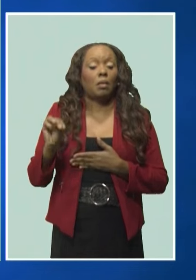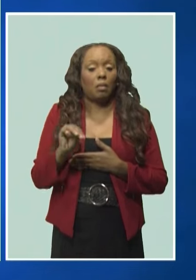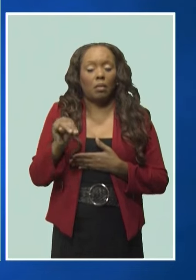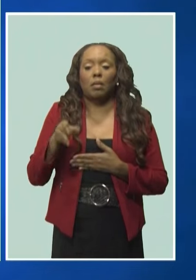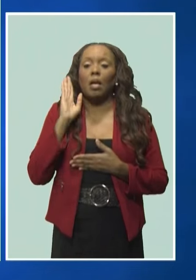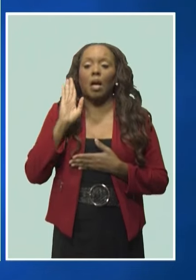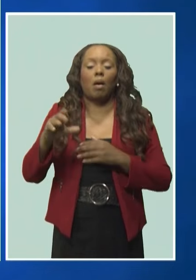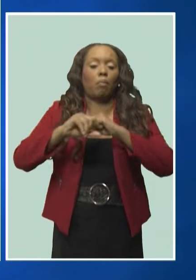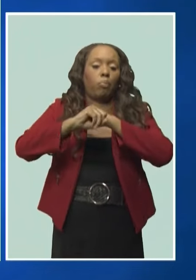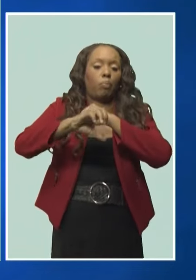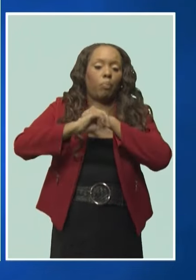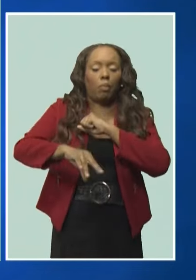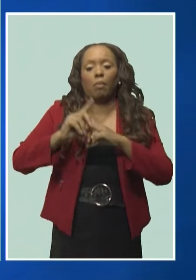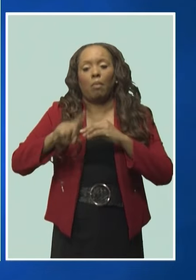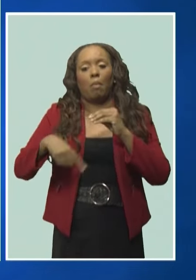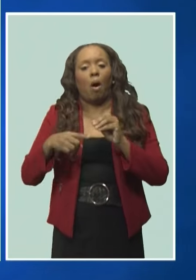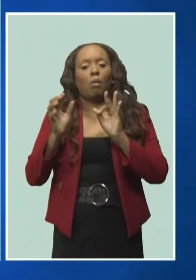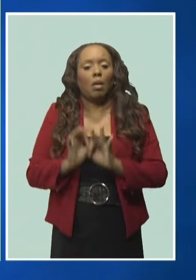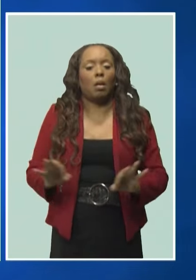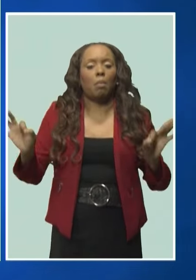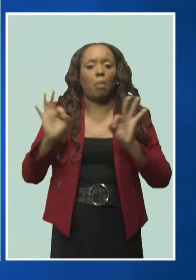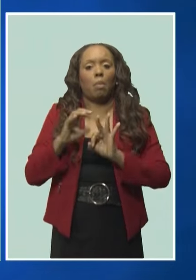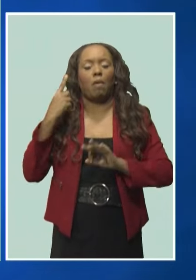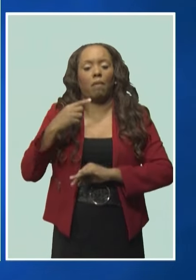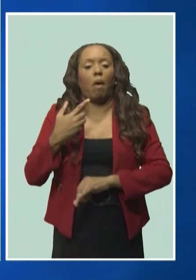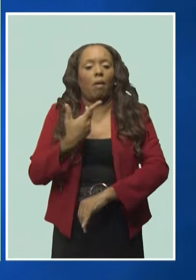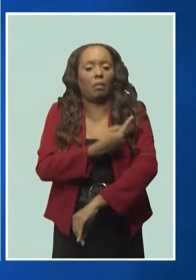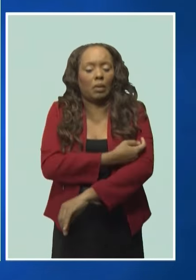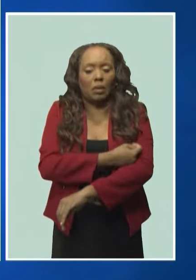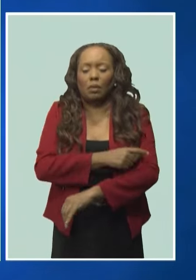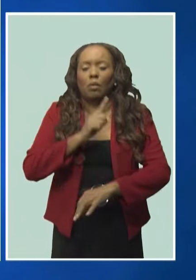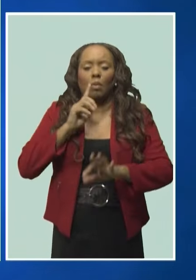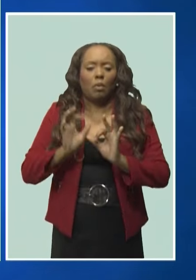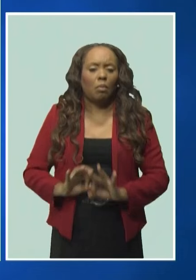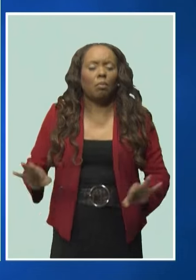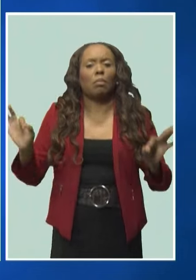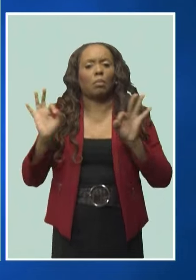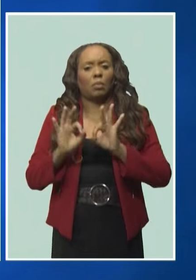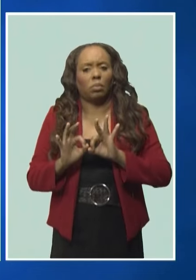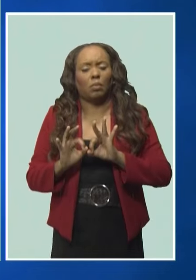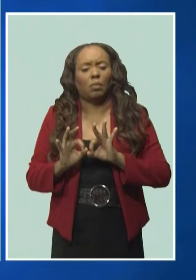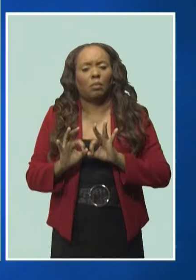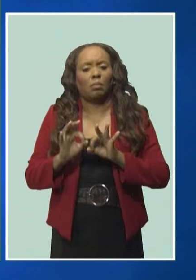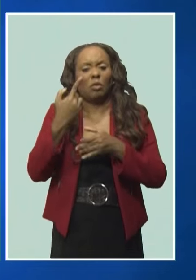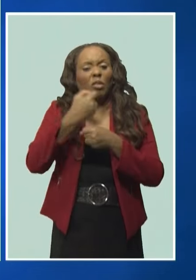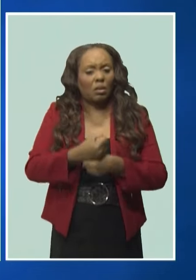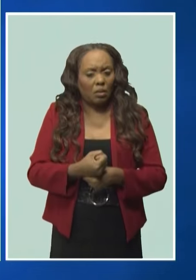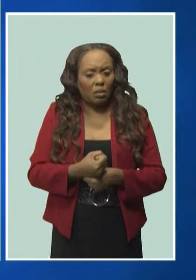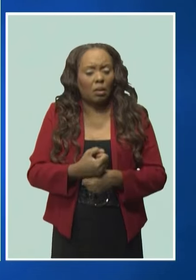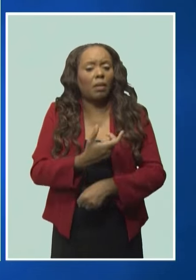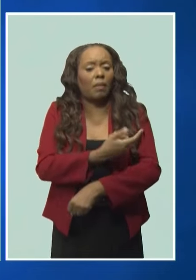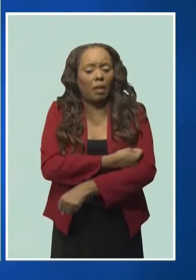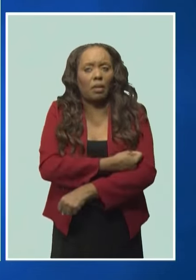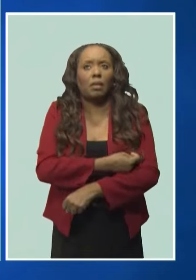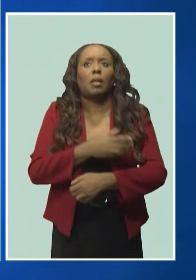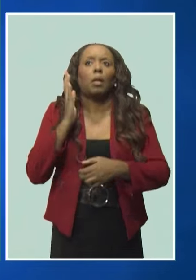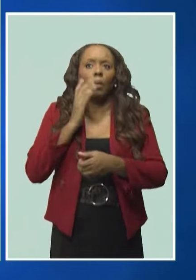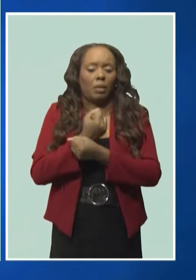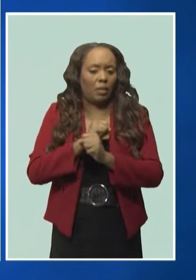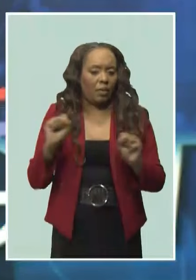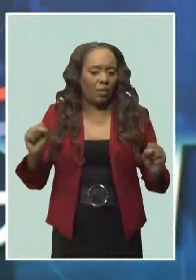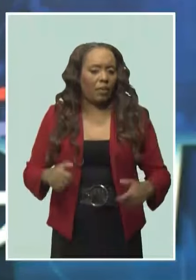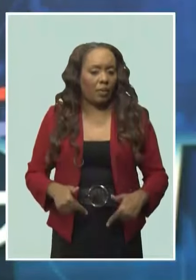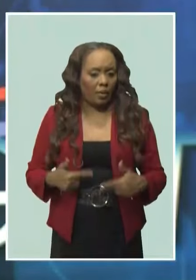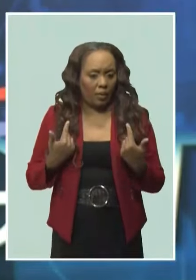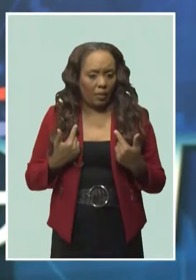vaccine use and trying to get the public to understand the importance of trusting that vaccines do save lives.